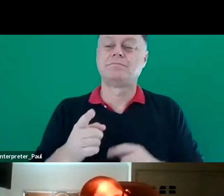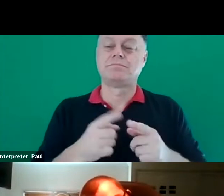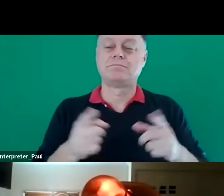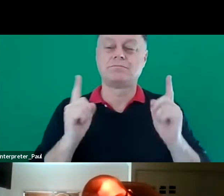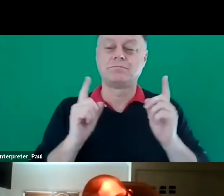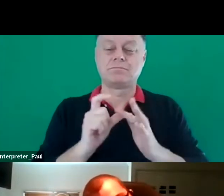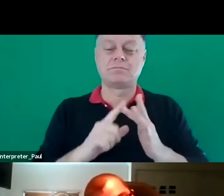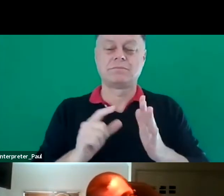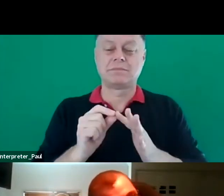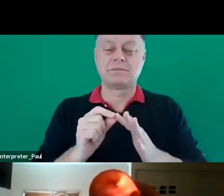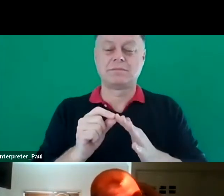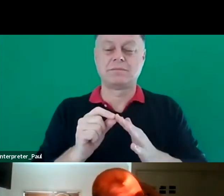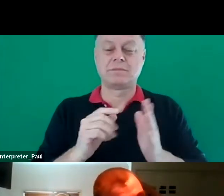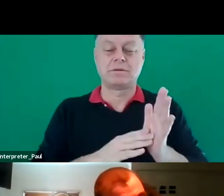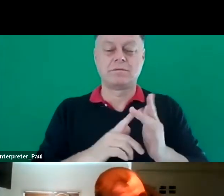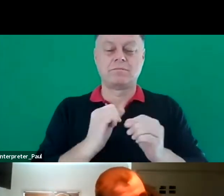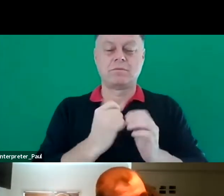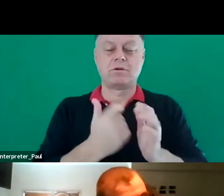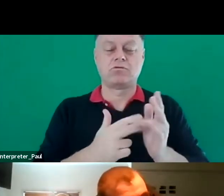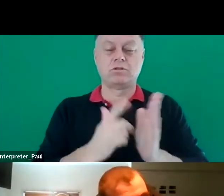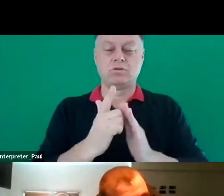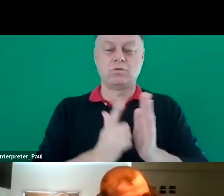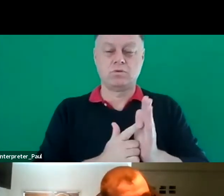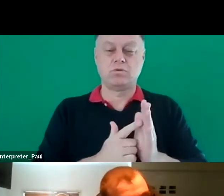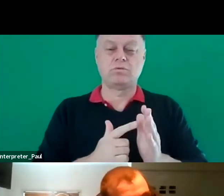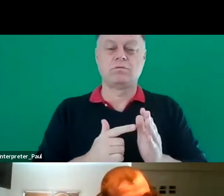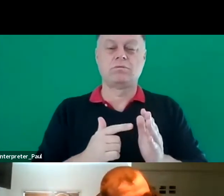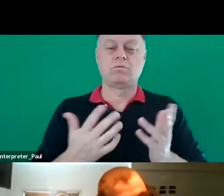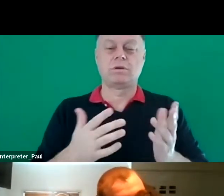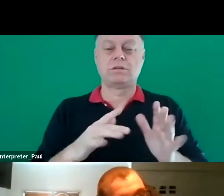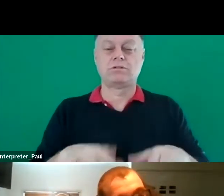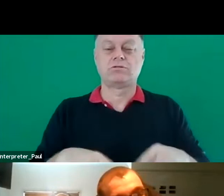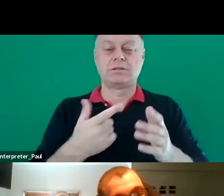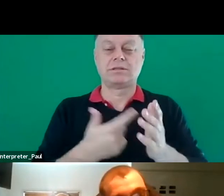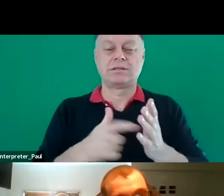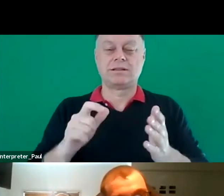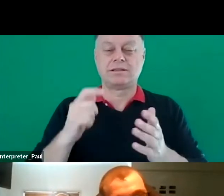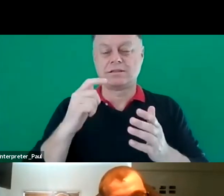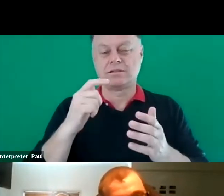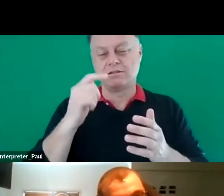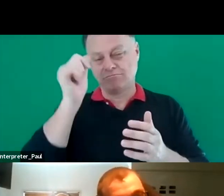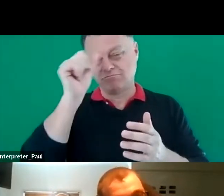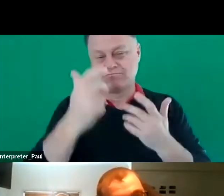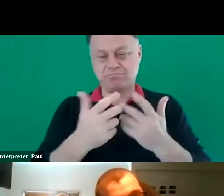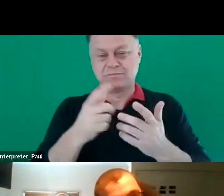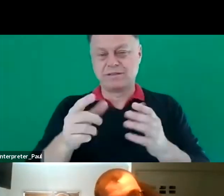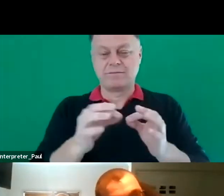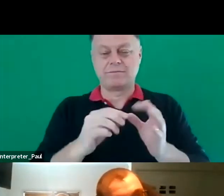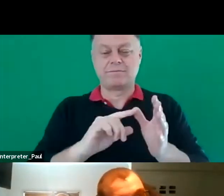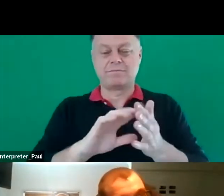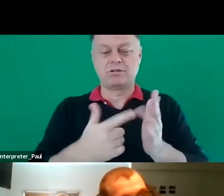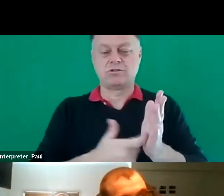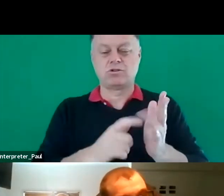diploma in migration law and practice at Australian Catholic University. Jack has a Bachelor of